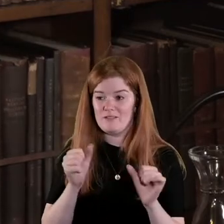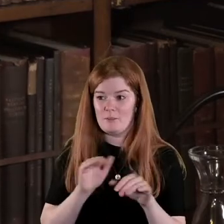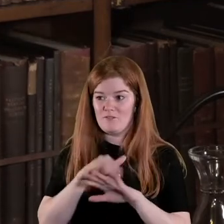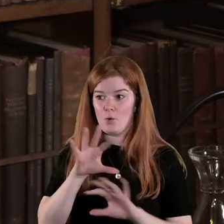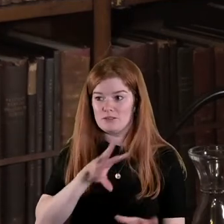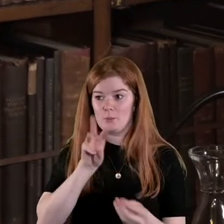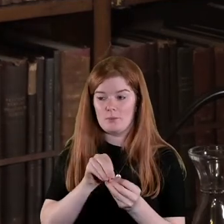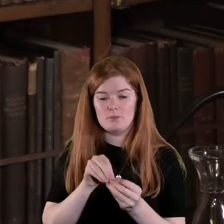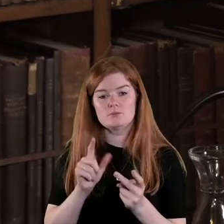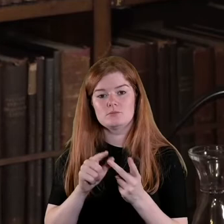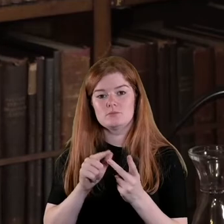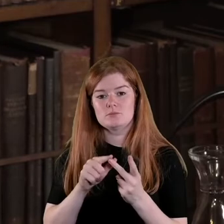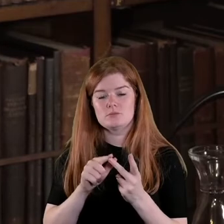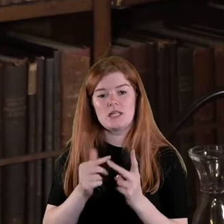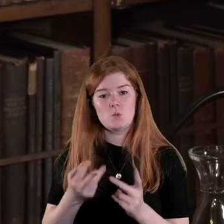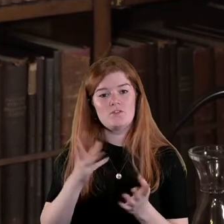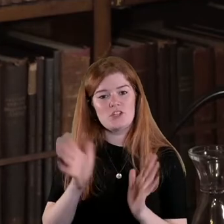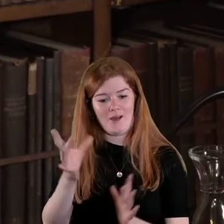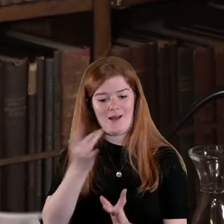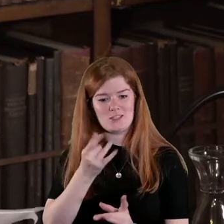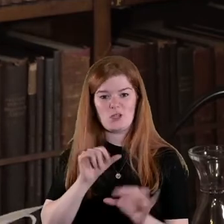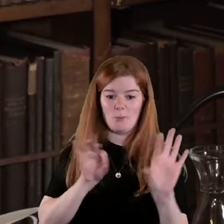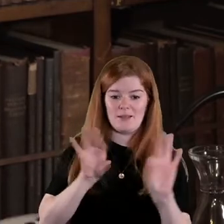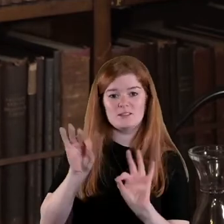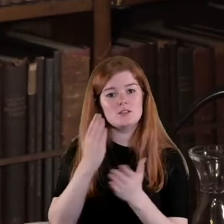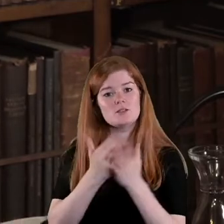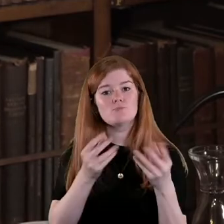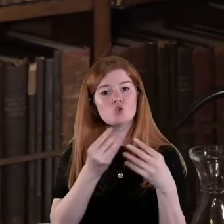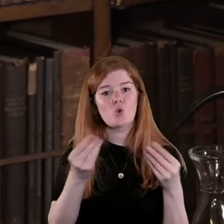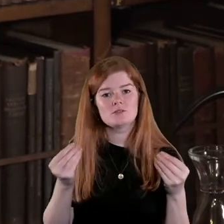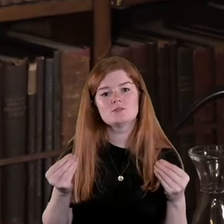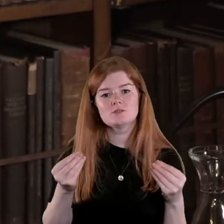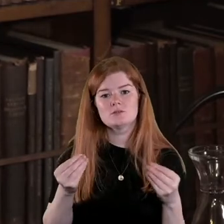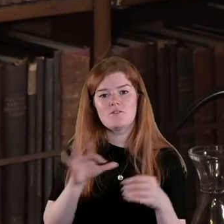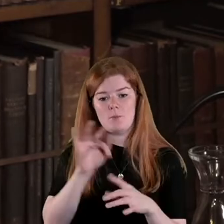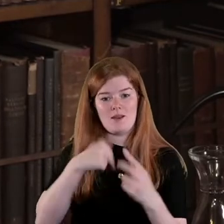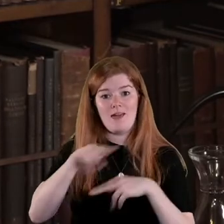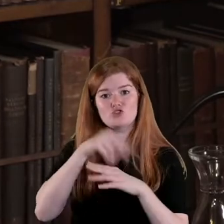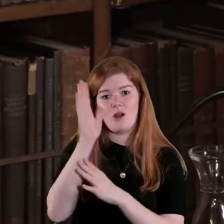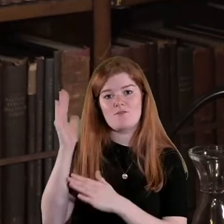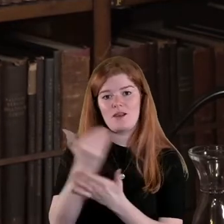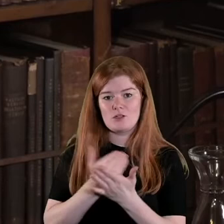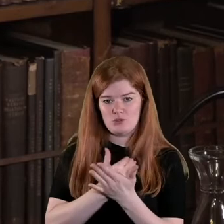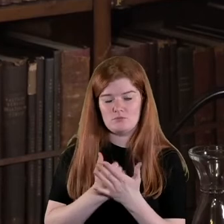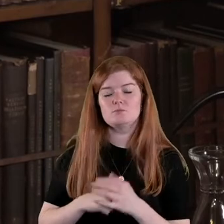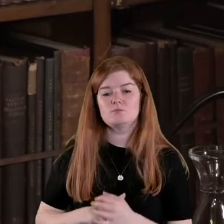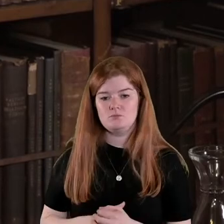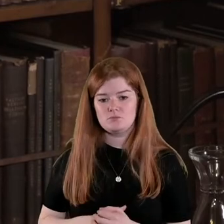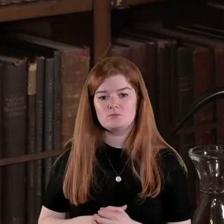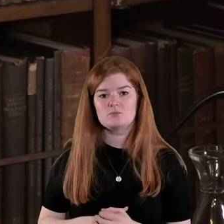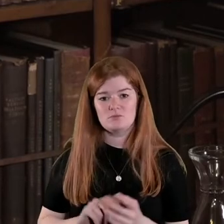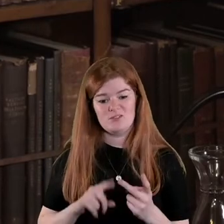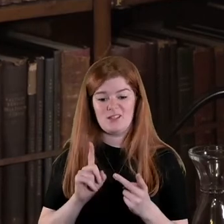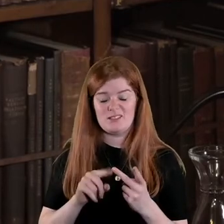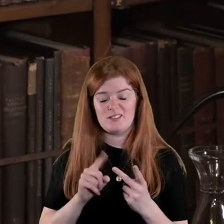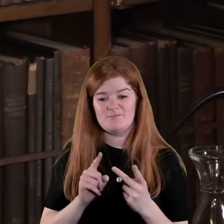I sum up in terms of we were asked to pick out some sources from the National Archives collection and secondly